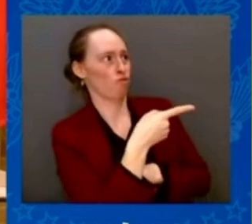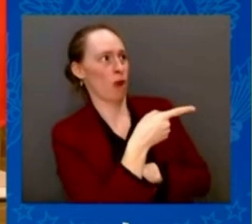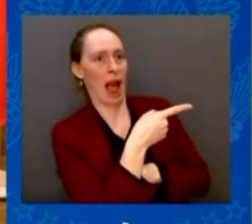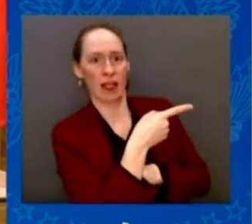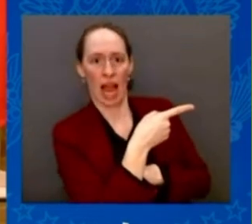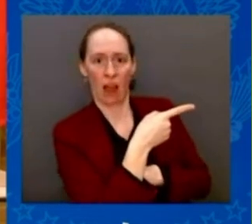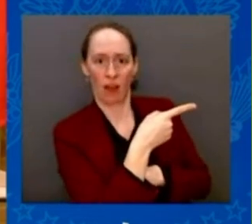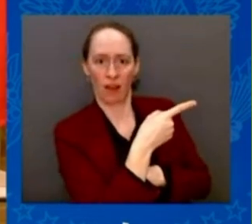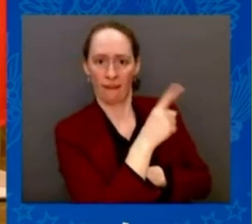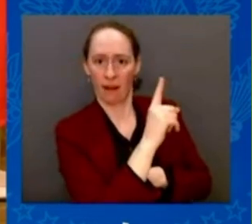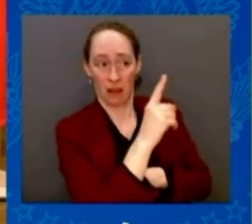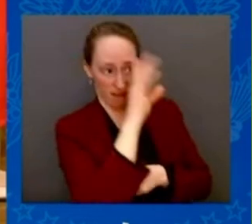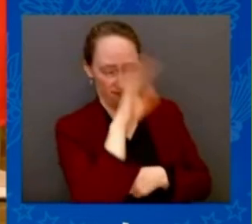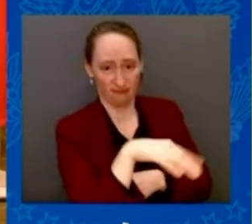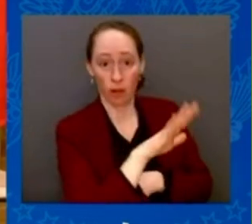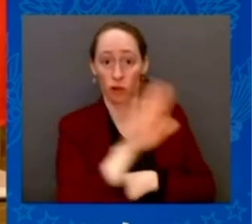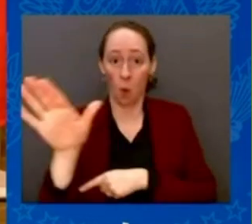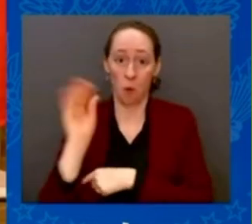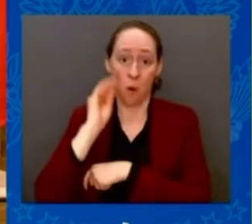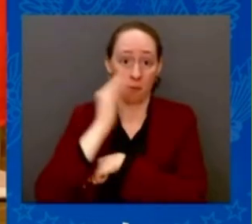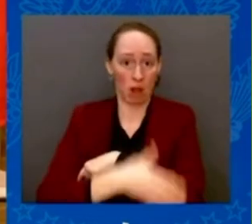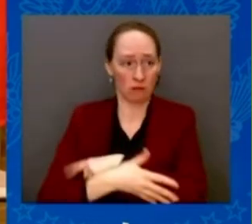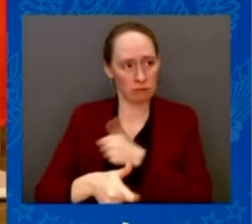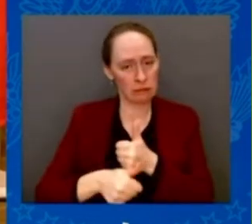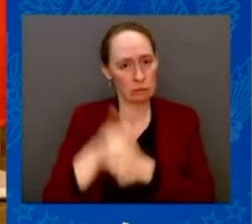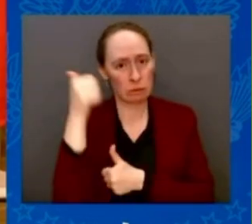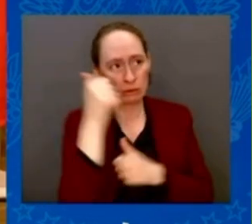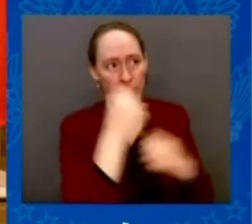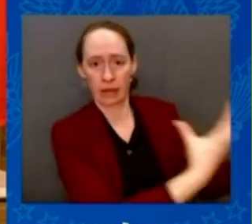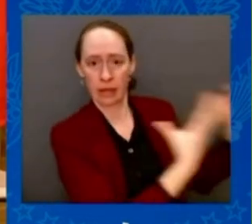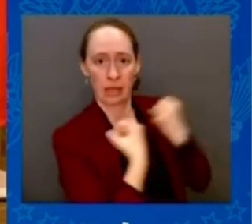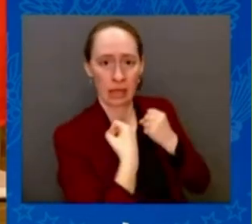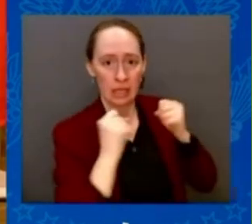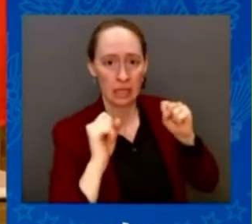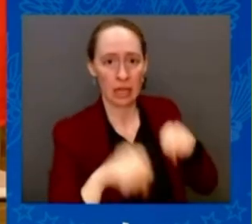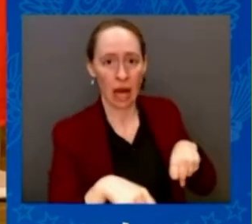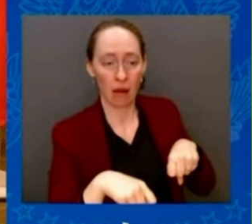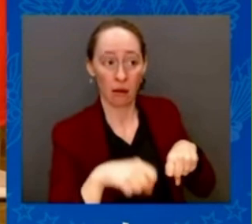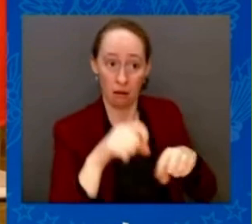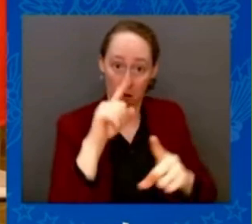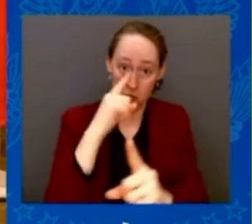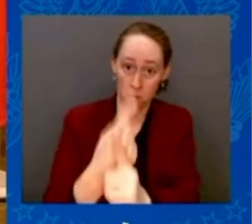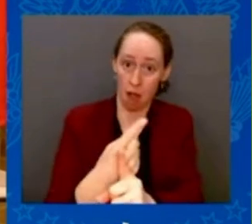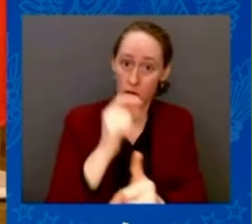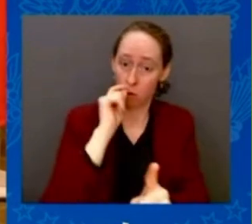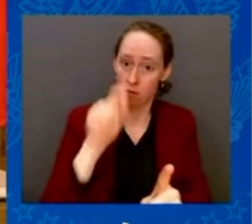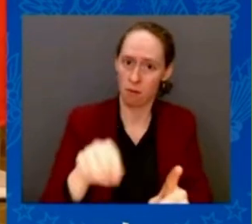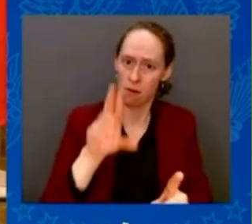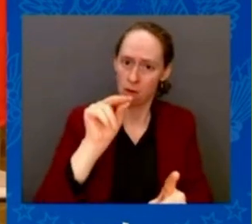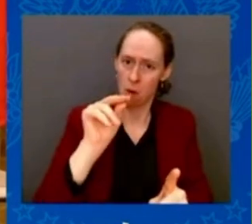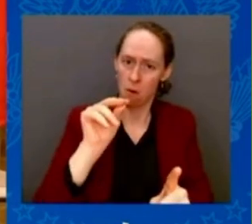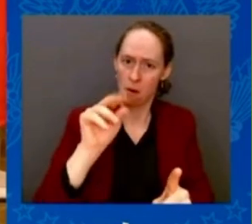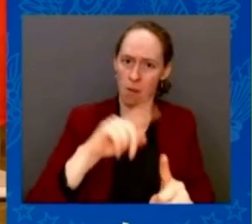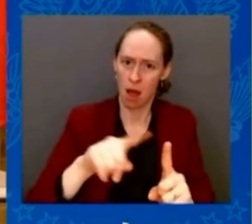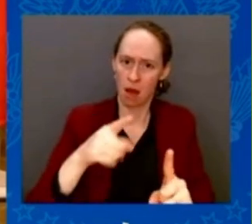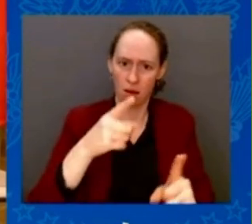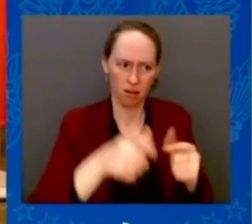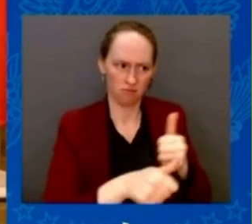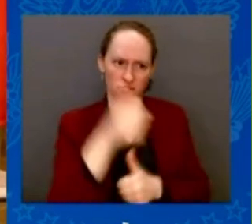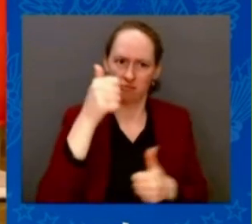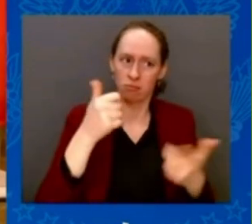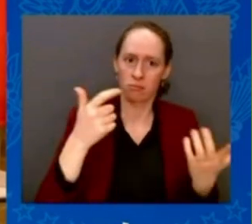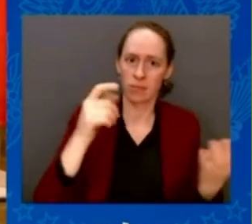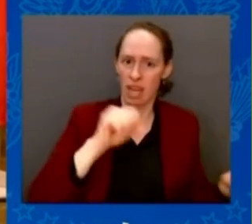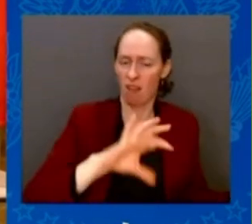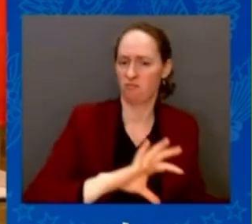but for the freedom of democracies throughout Europe and around the world. You know, when — that's what President Zelensky and